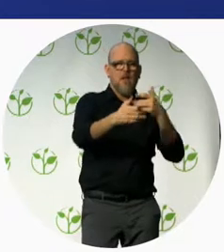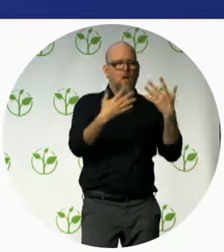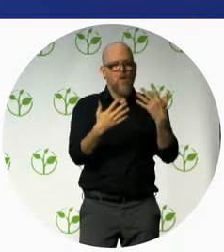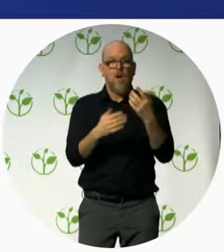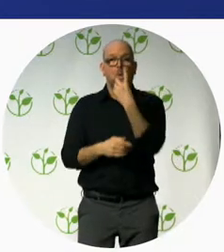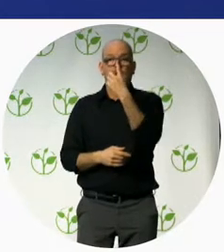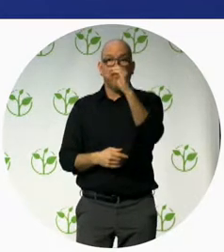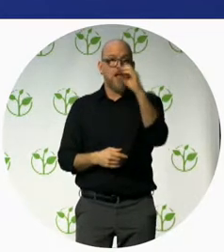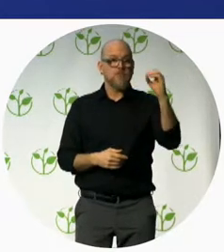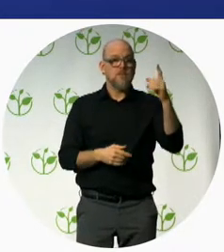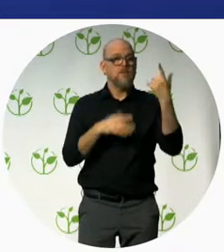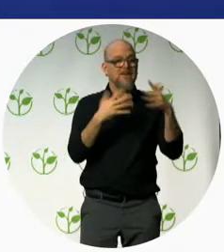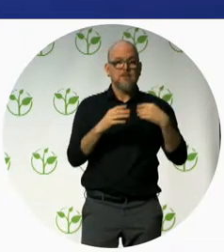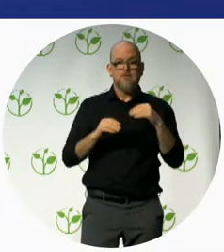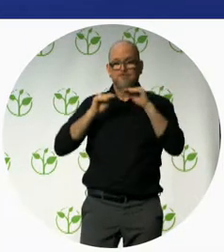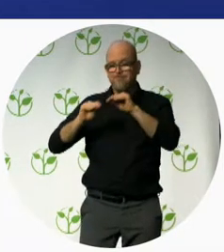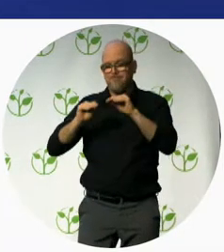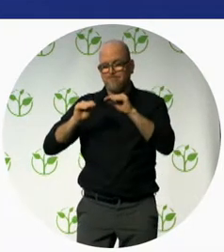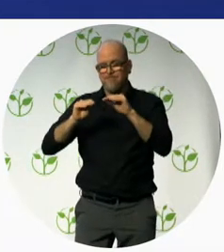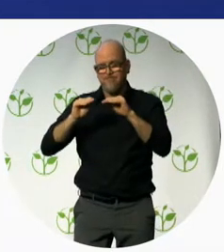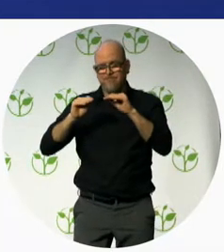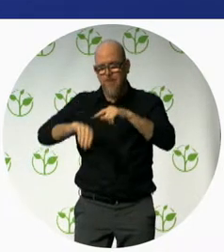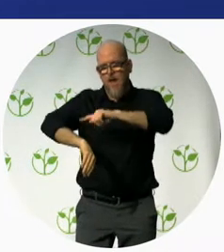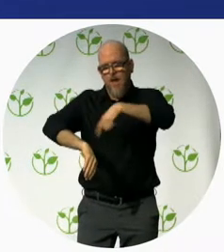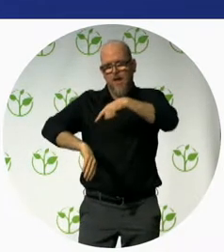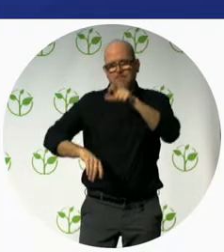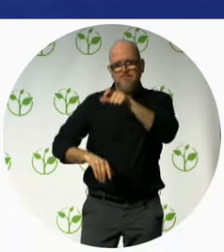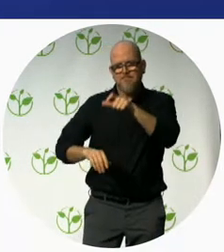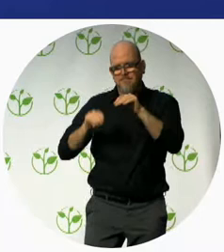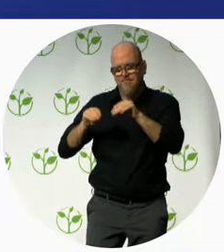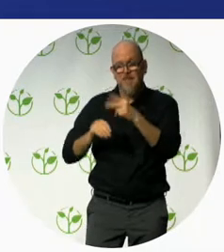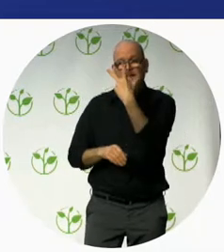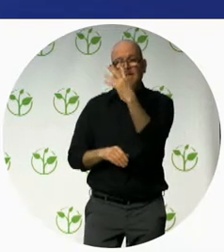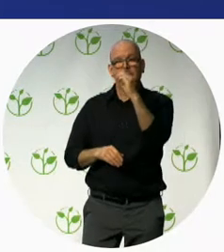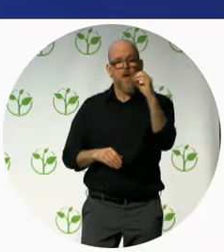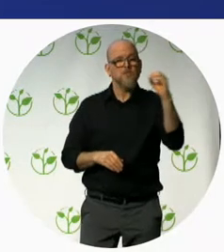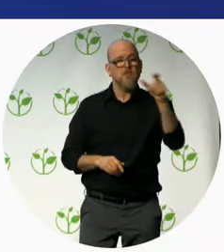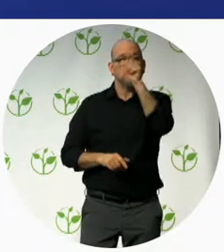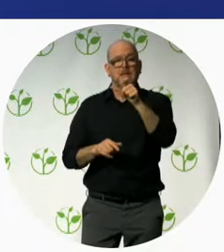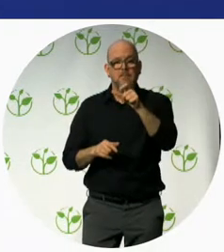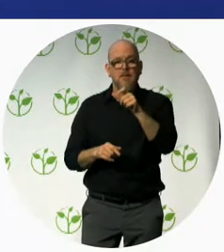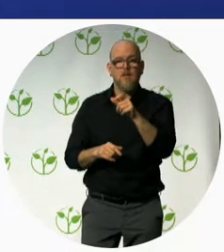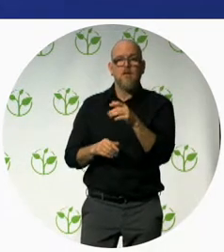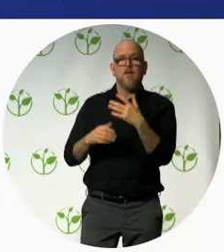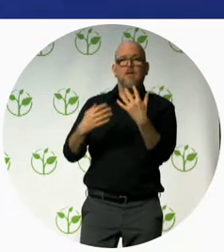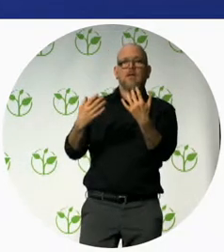people trained and 80,000 mothers and child received